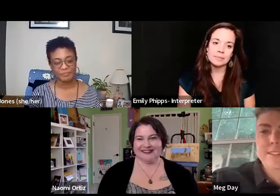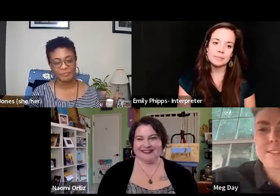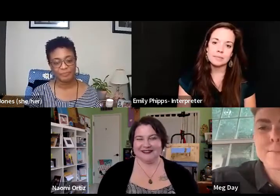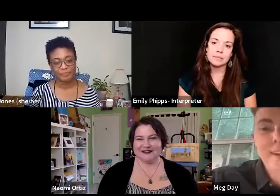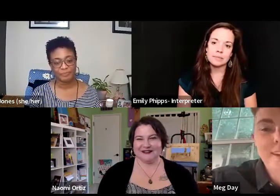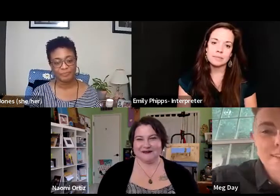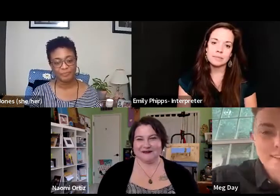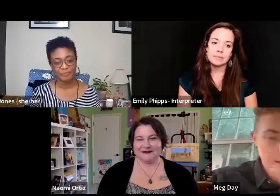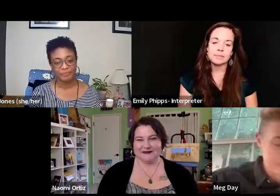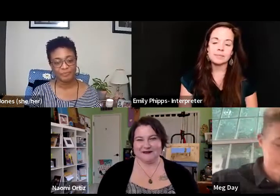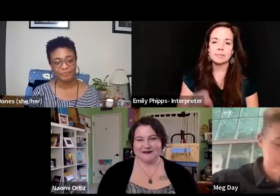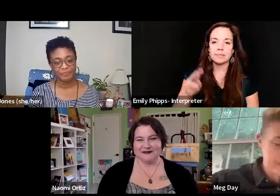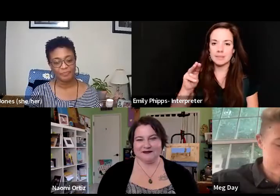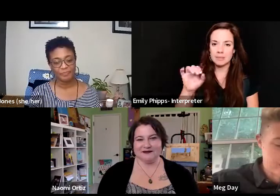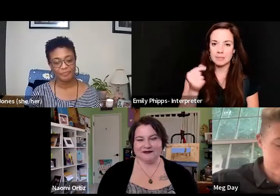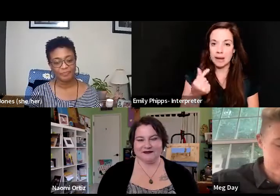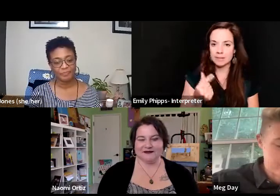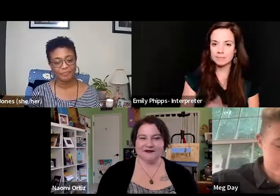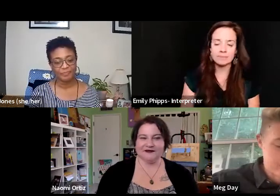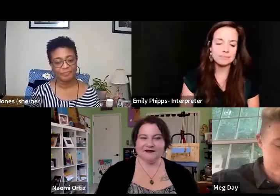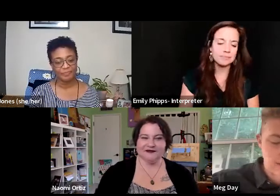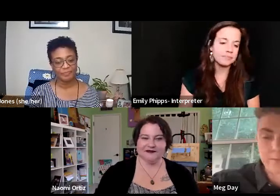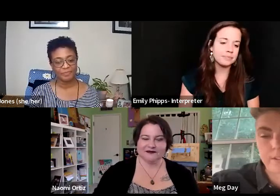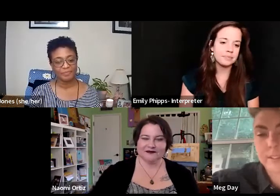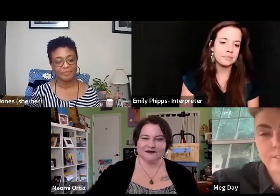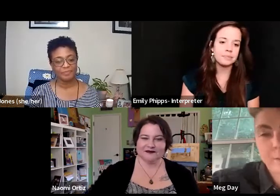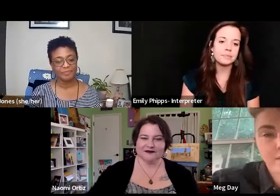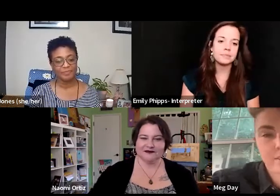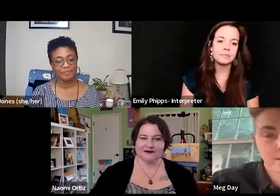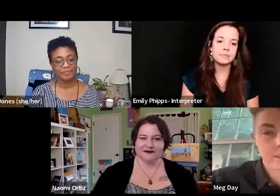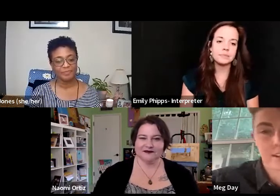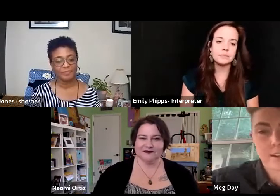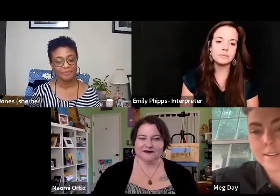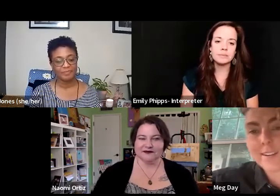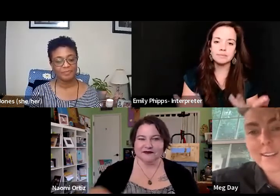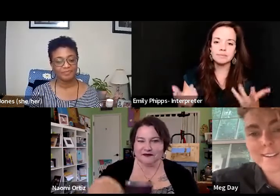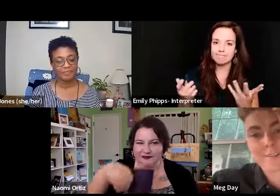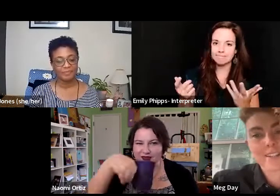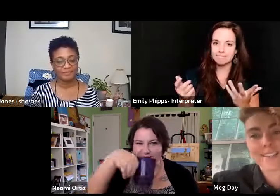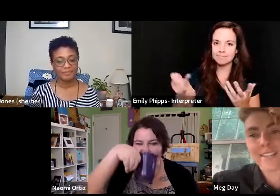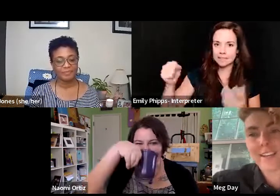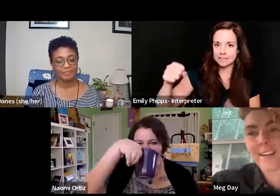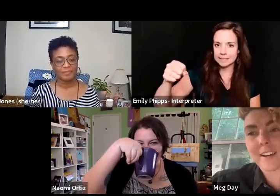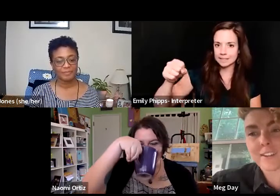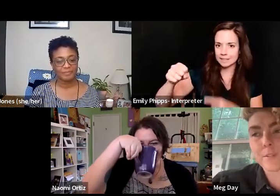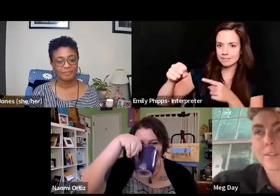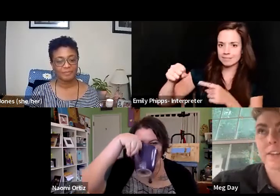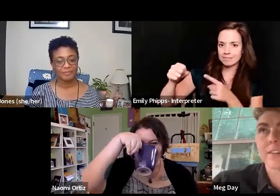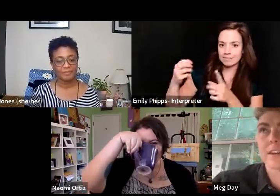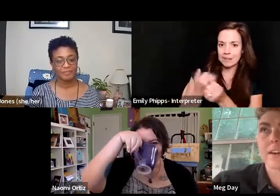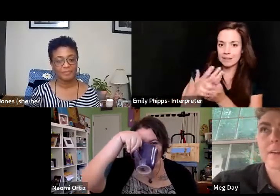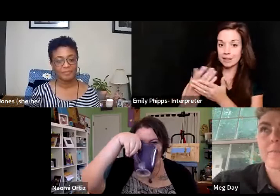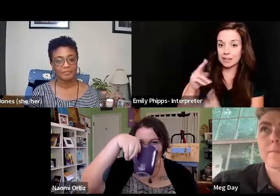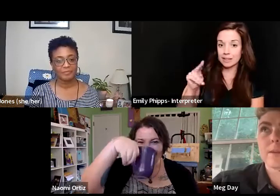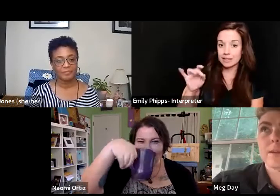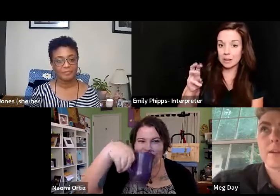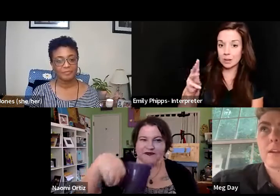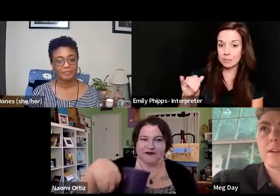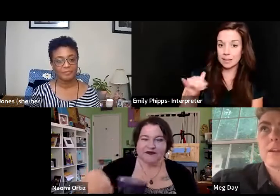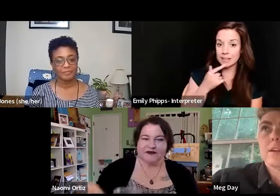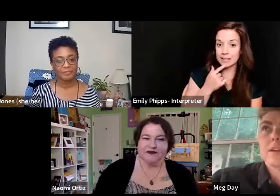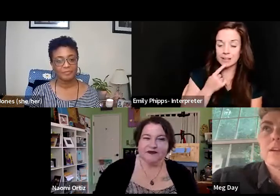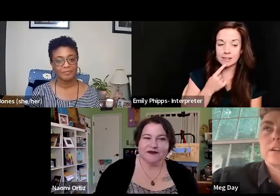This is Meg. Um, yeah, I want to lift up everything Naomi has said. I don't think that, um,